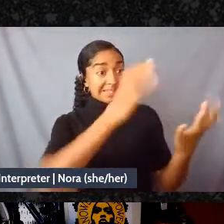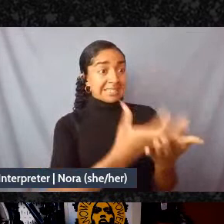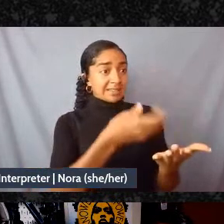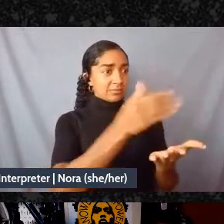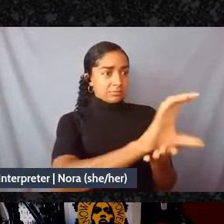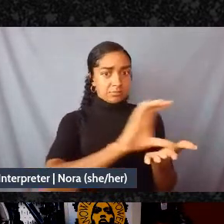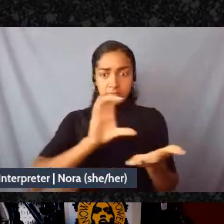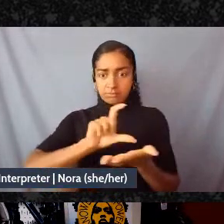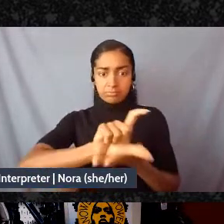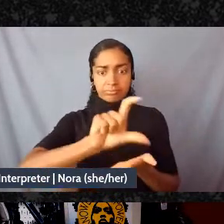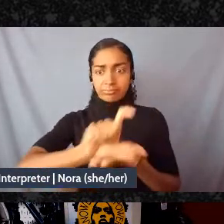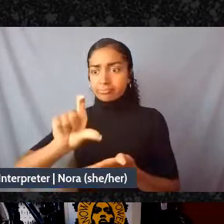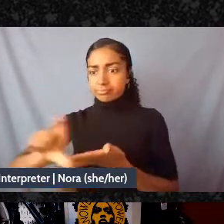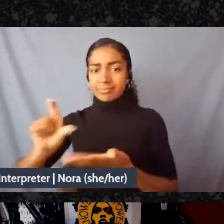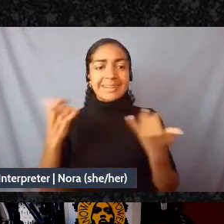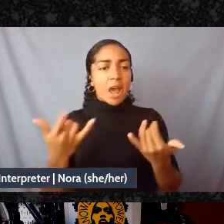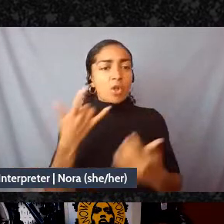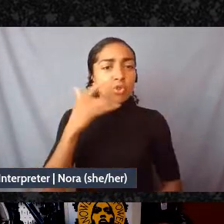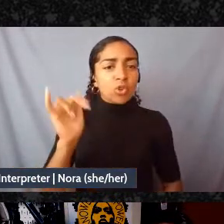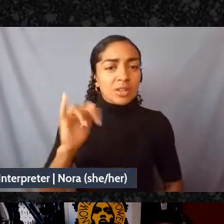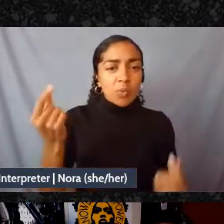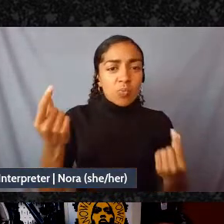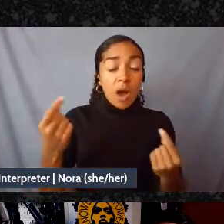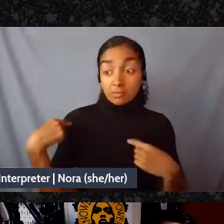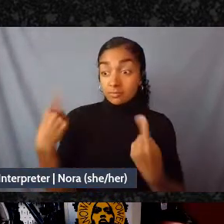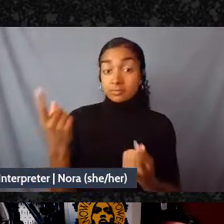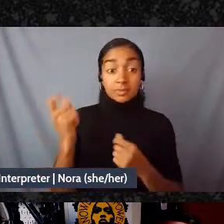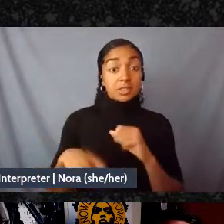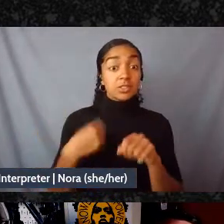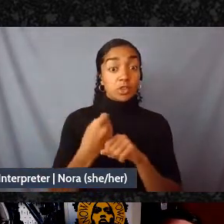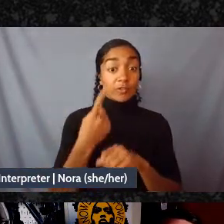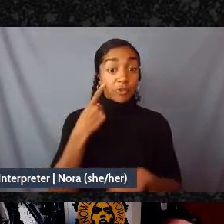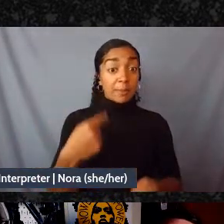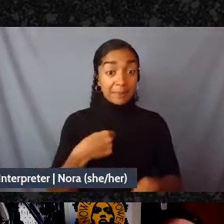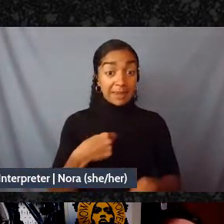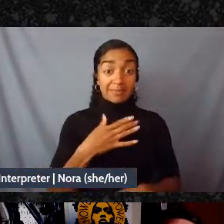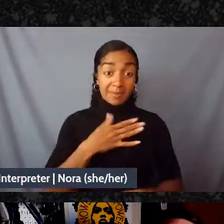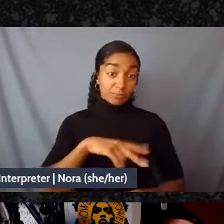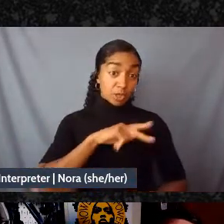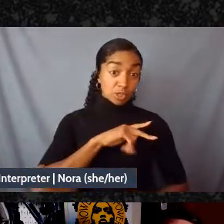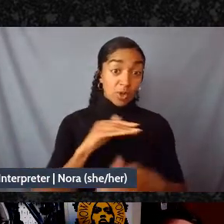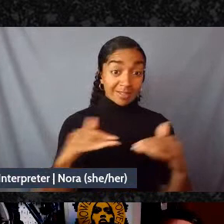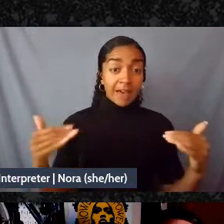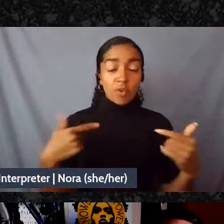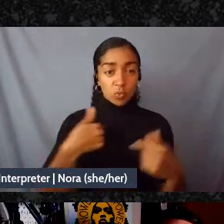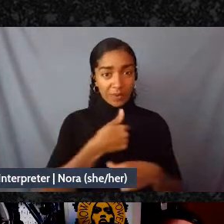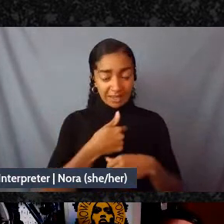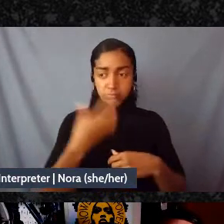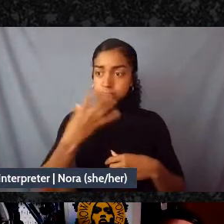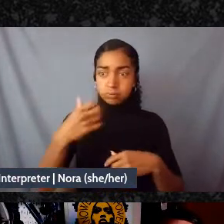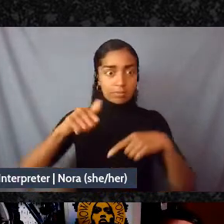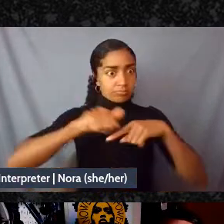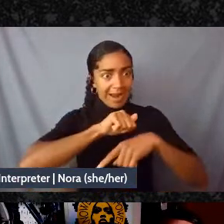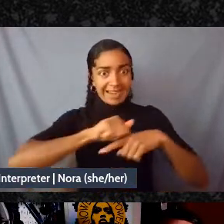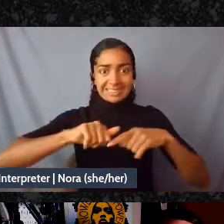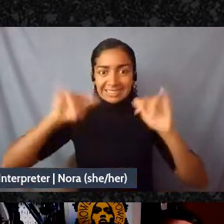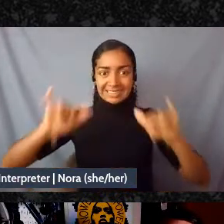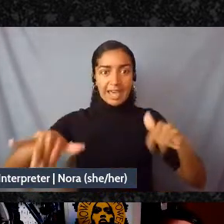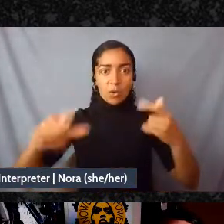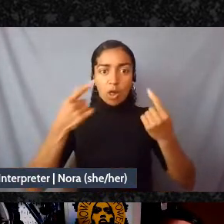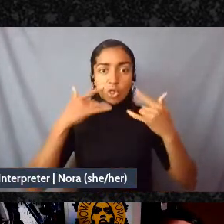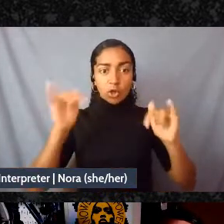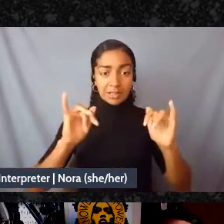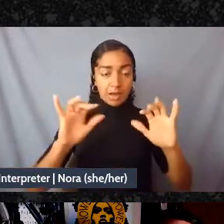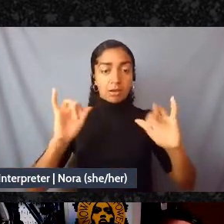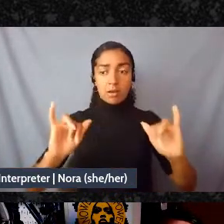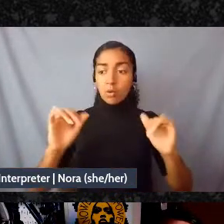and what does that look like this past year has been for me at a very personal level a big practice of that where I was like okay I